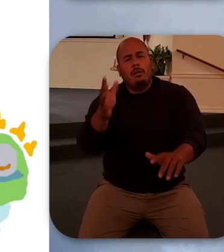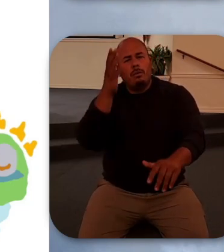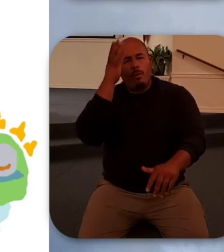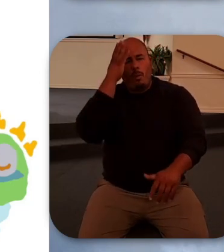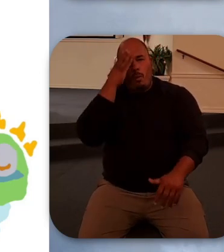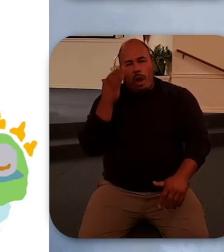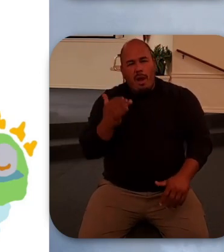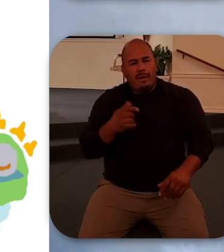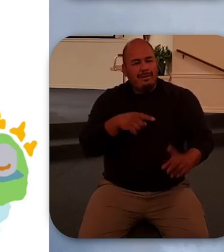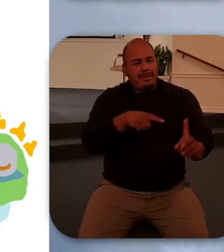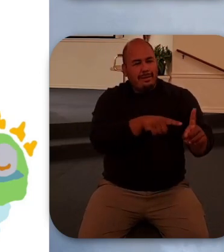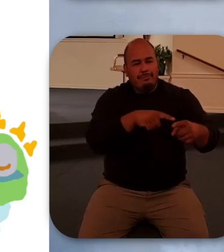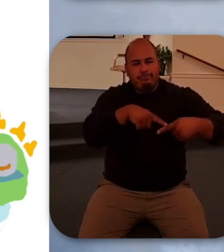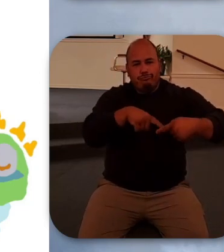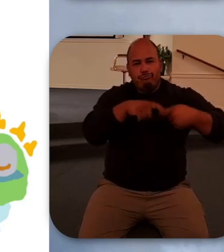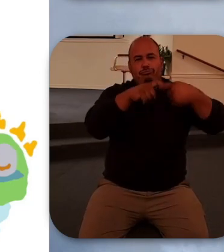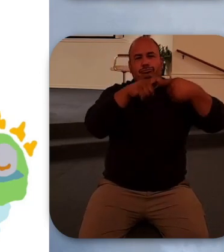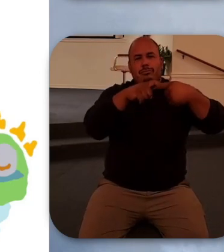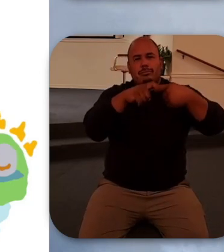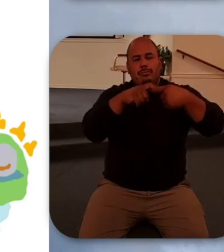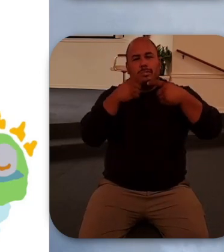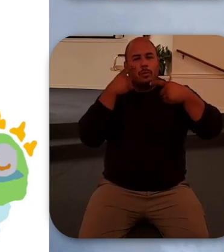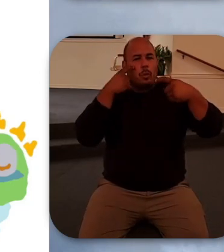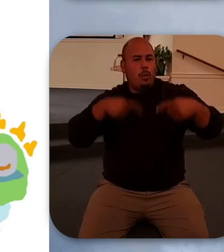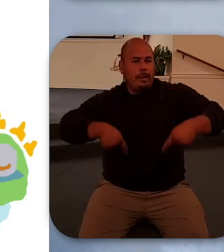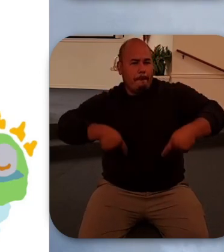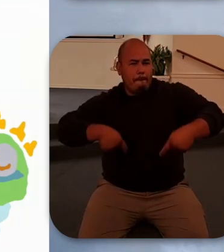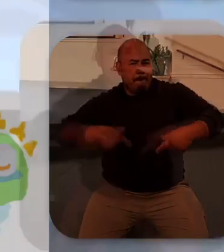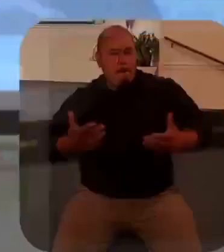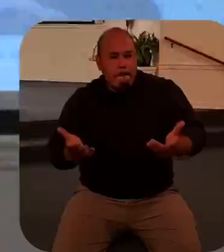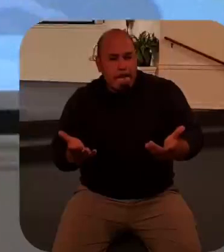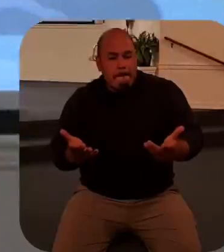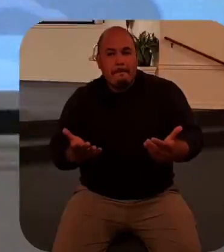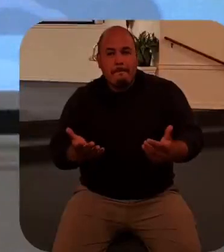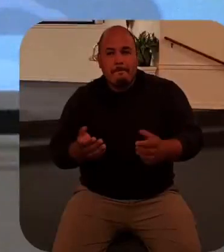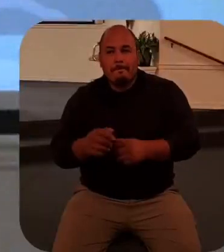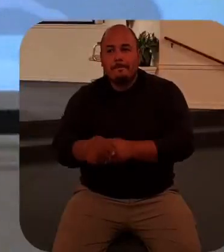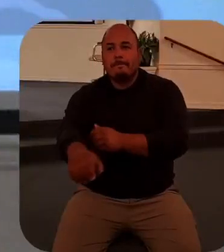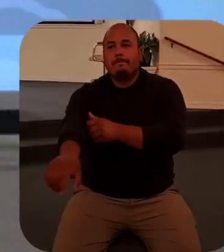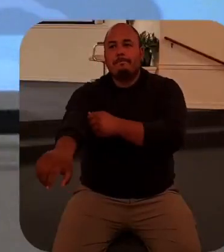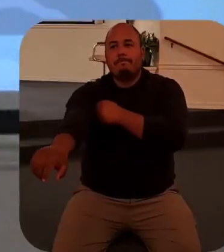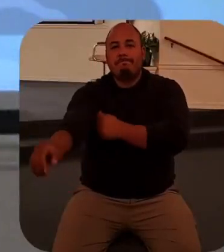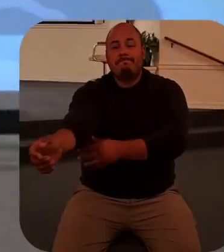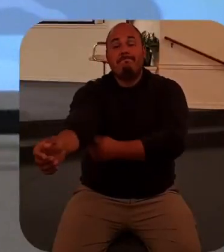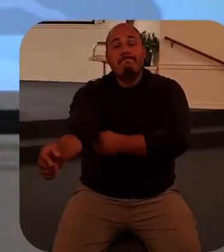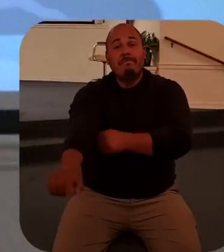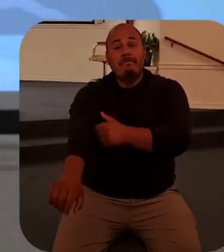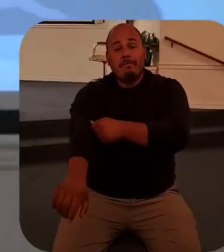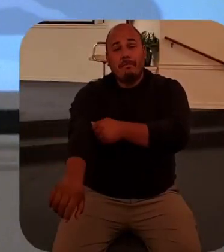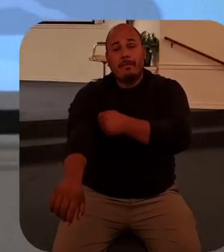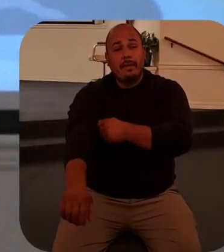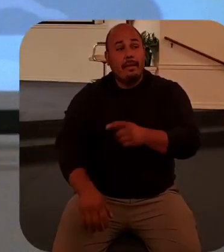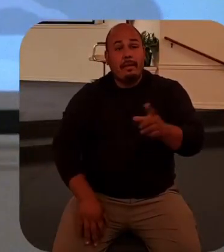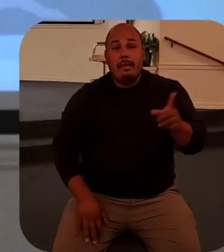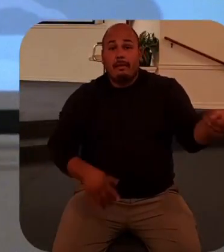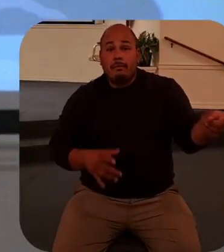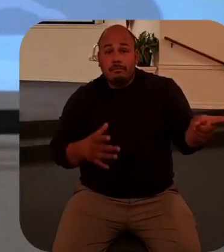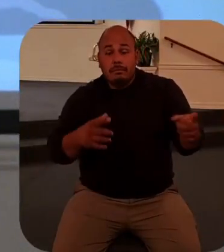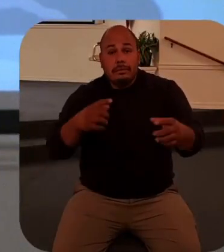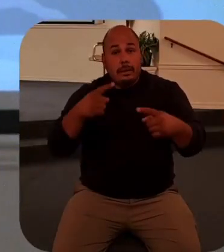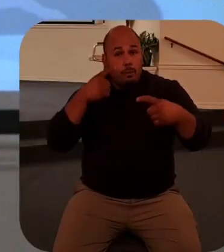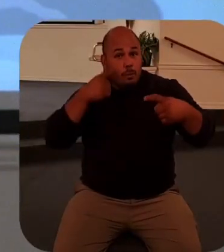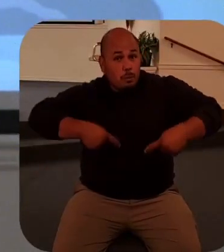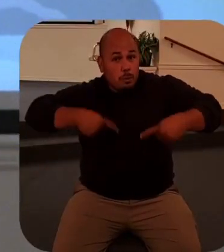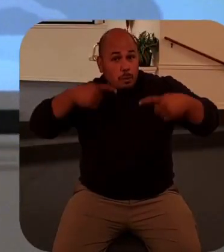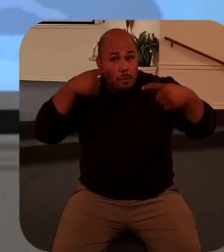But if Jesus weeps here out of sympathy for Mary and Martha and their family and friends who have